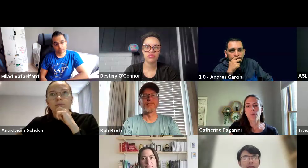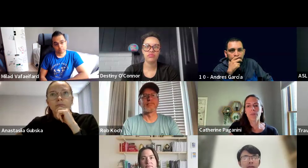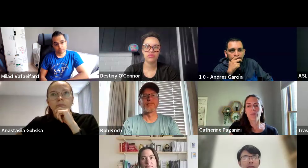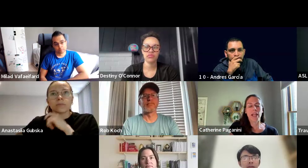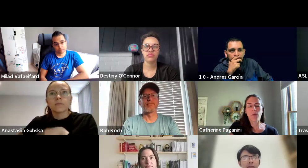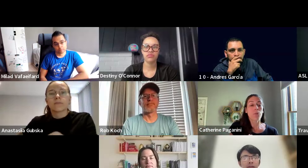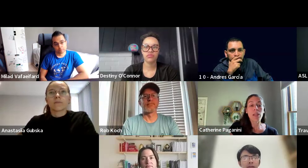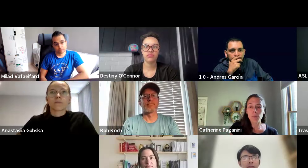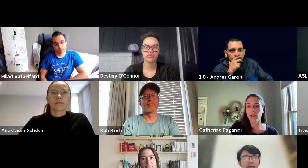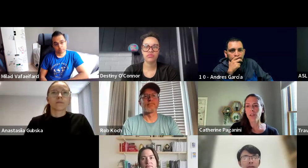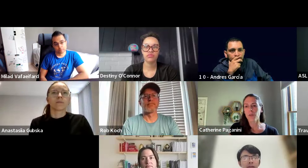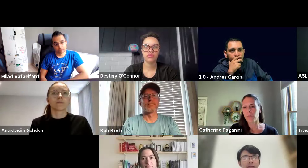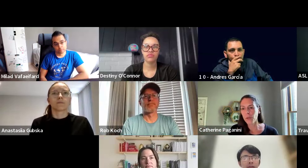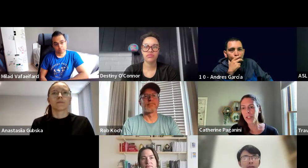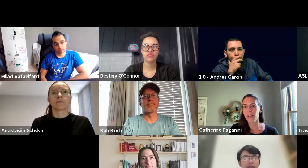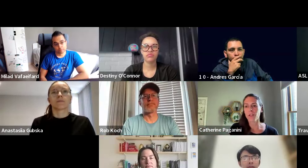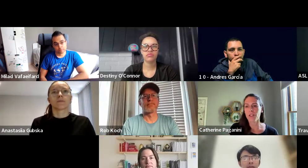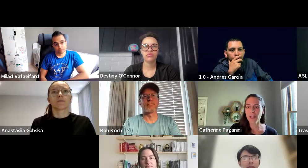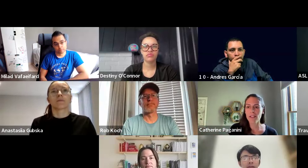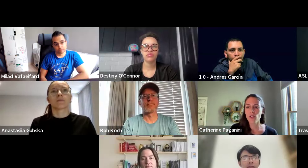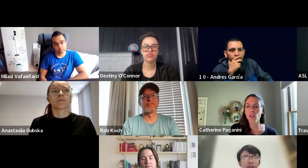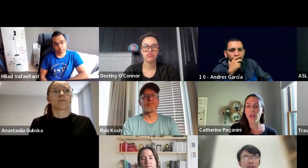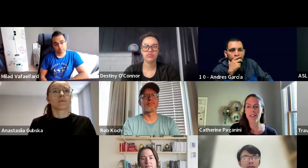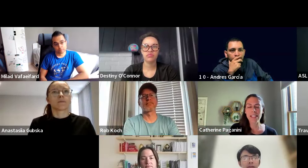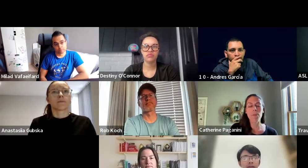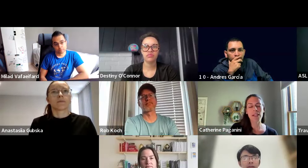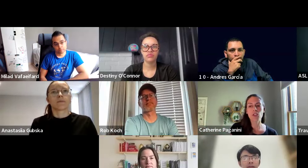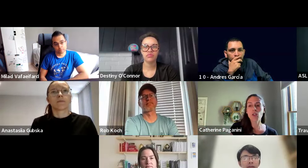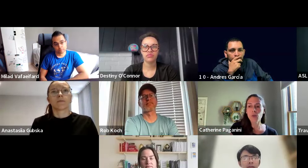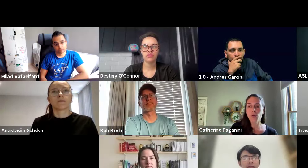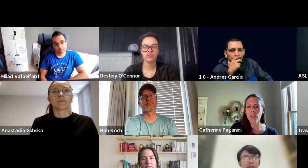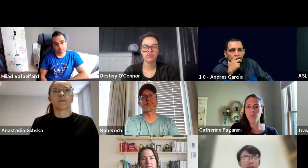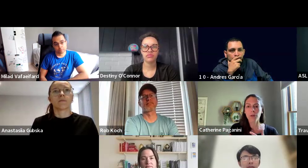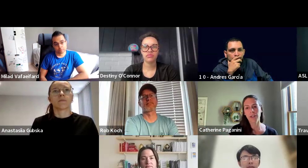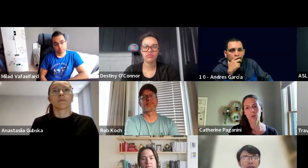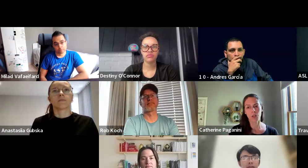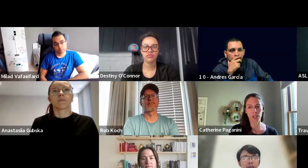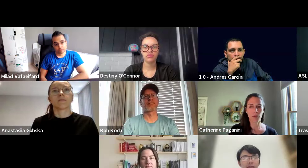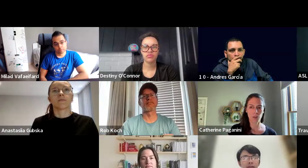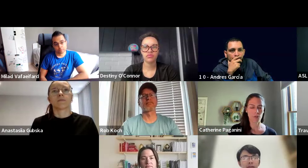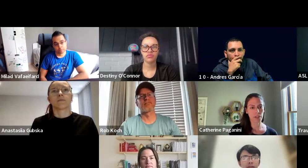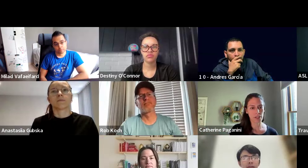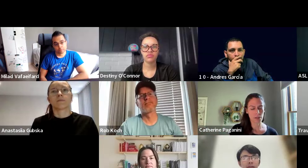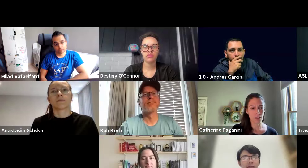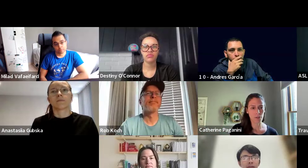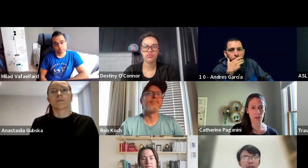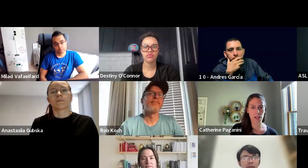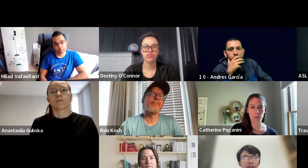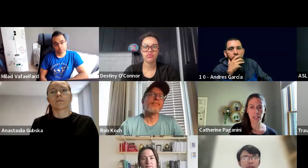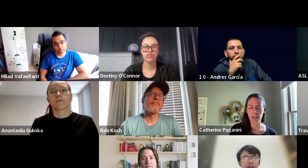your, like people, your employer, your teammates knew prior to working with you, for